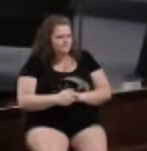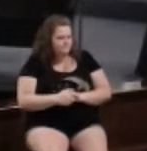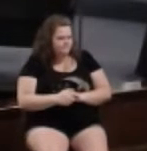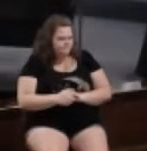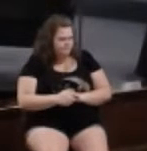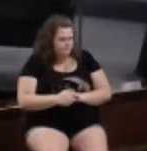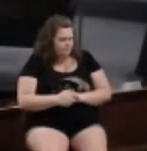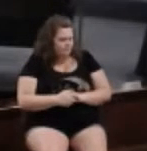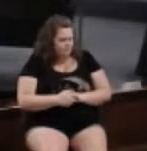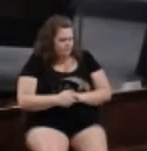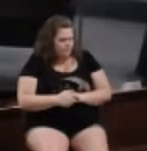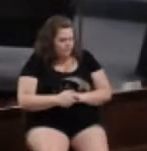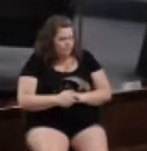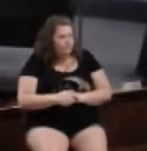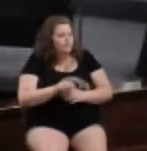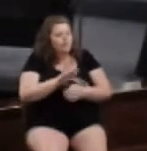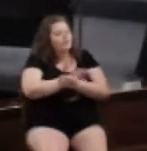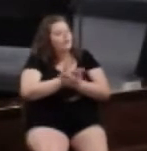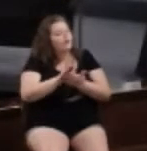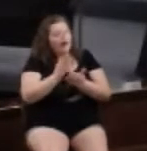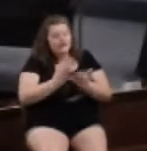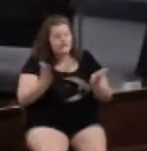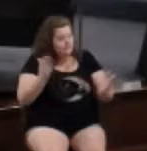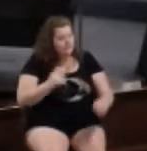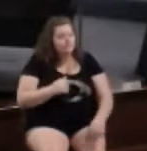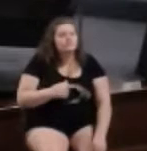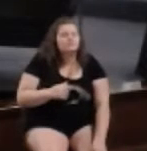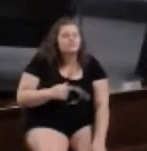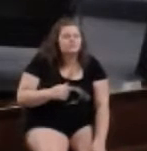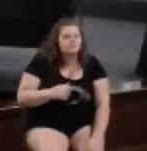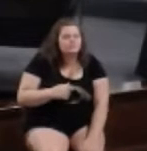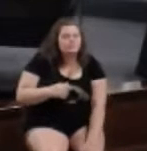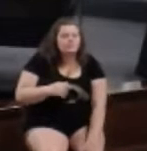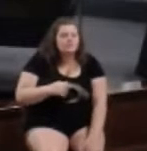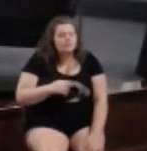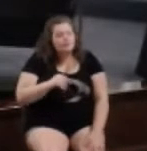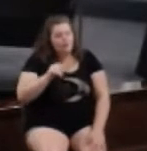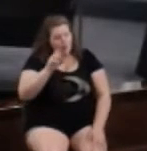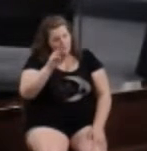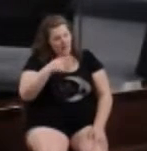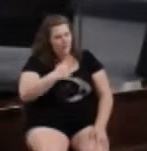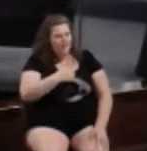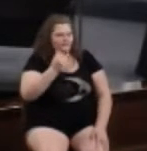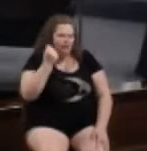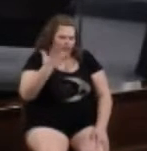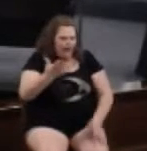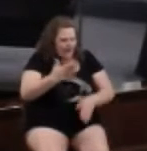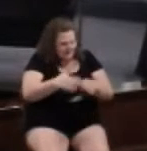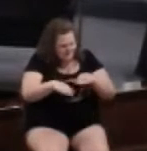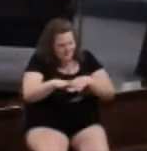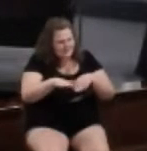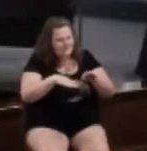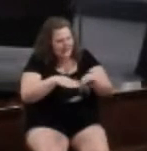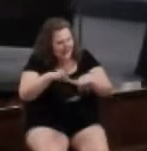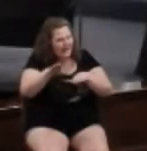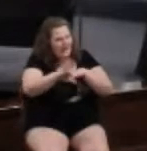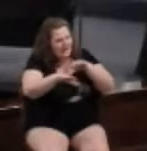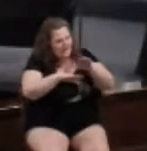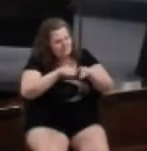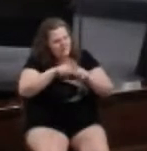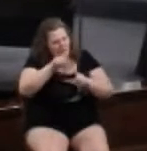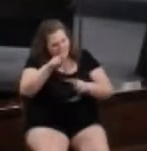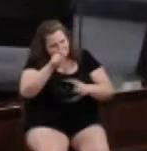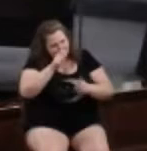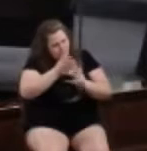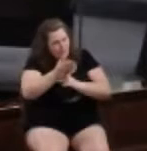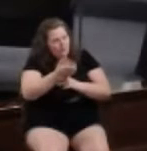But the nice thing is, is wow, we have a lot of steps to get to and to go through and a